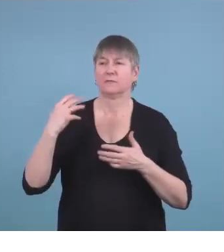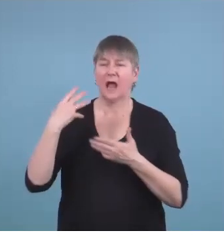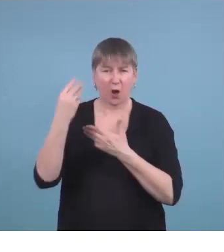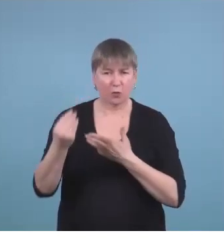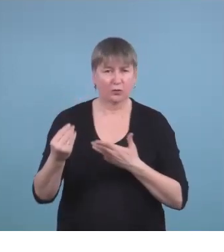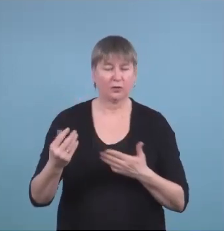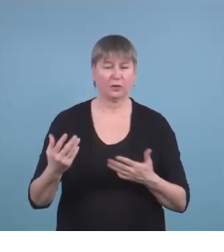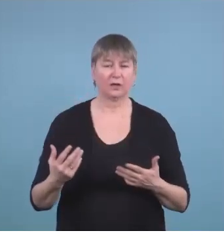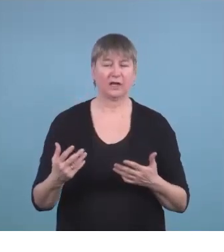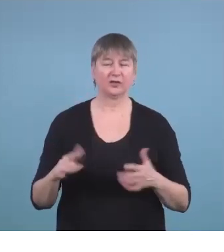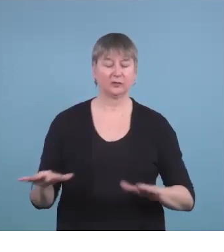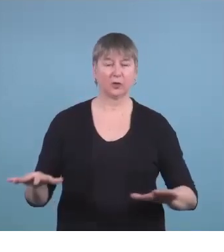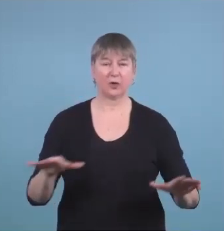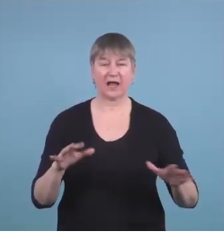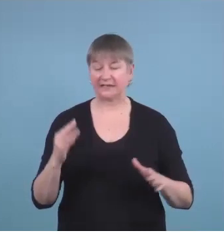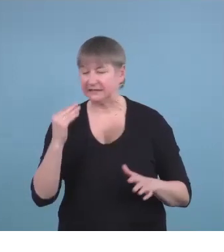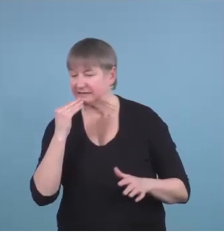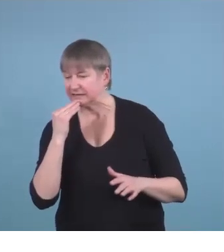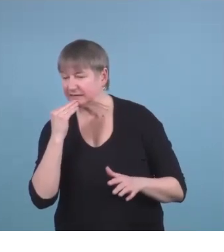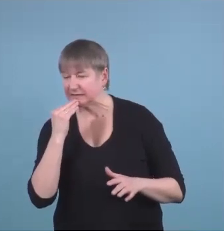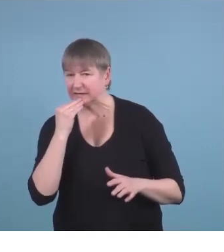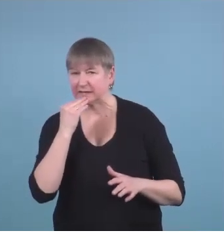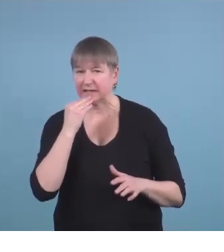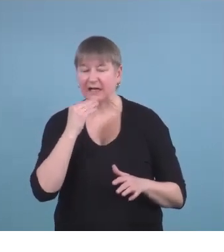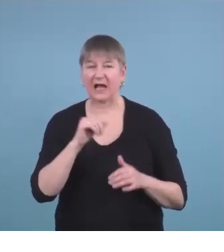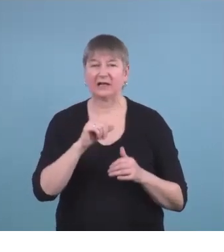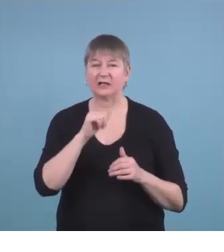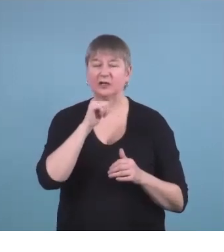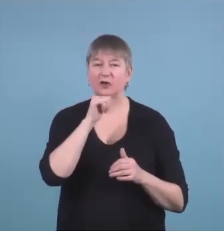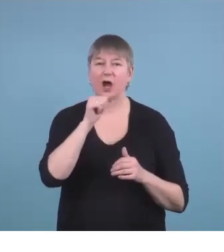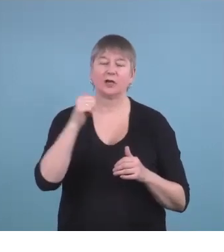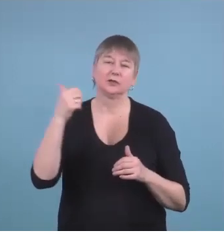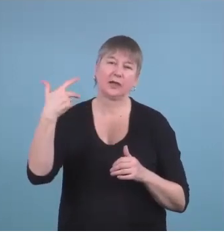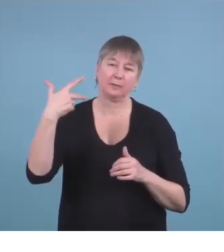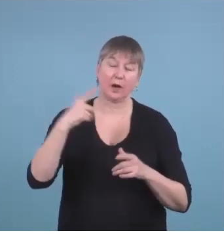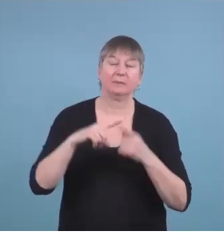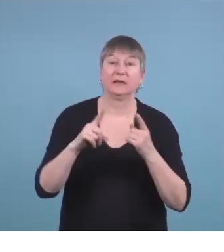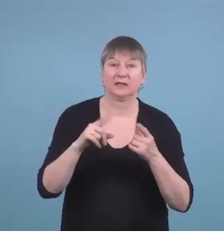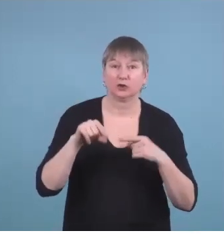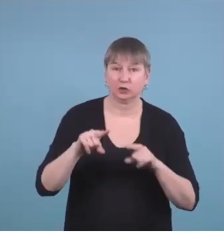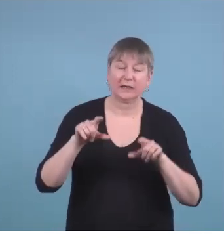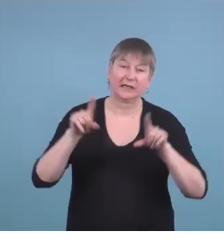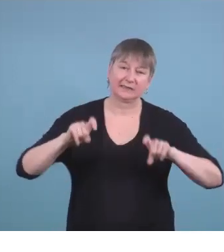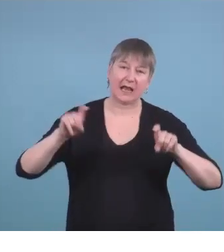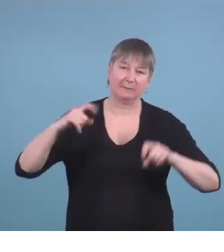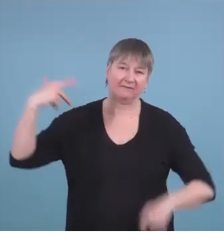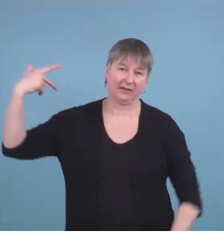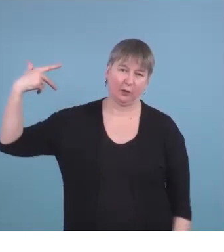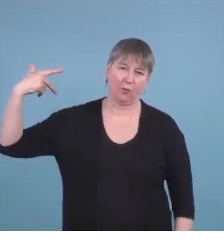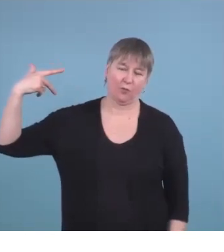space and eat their lunch off of camera because they have to be videotaped during their exam